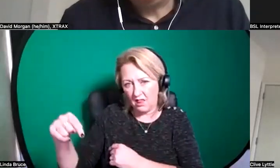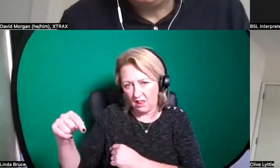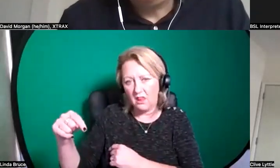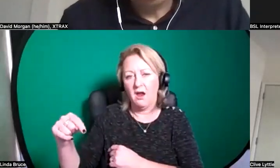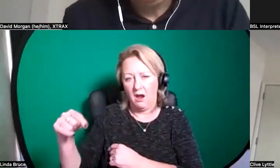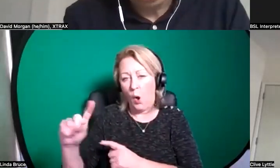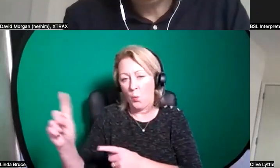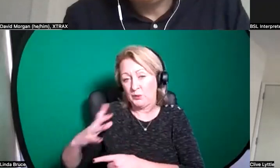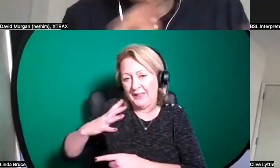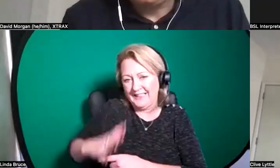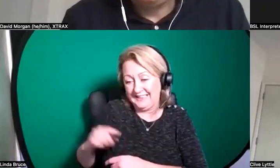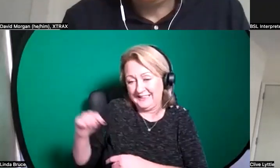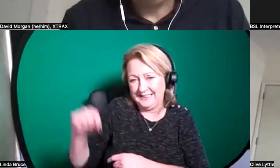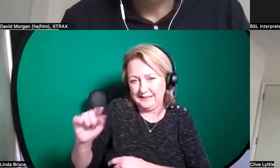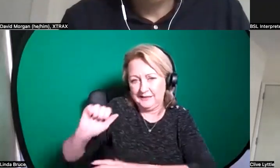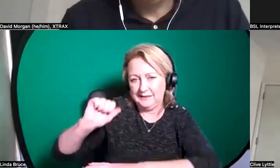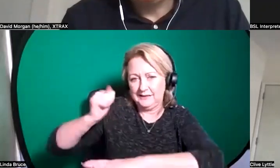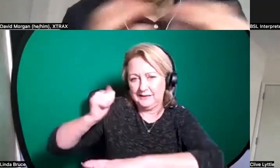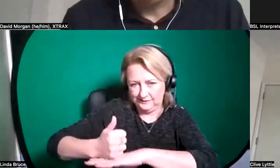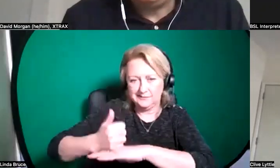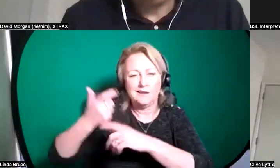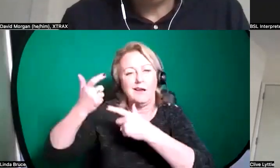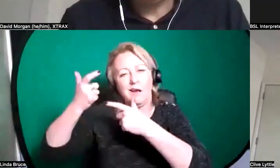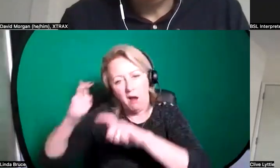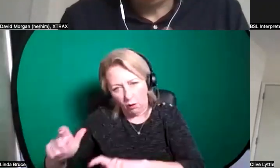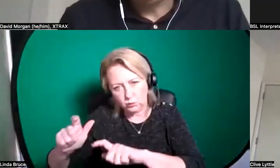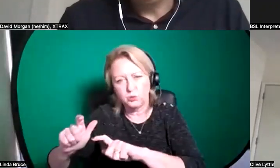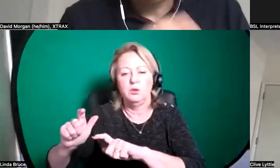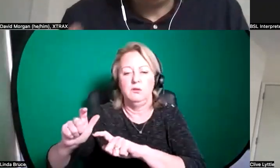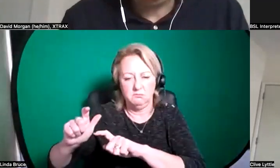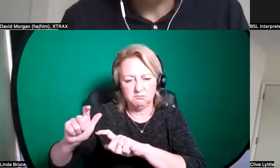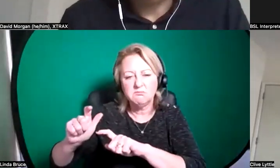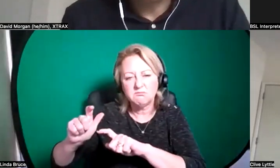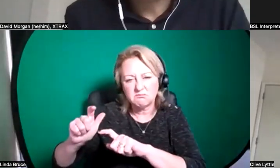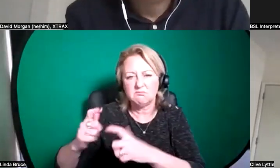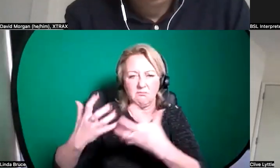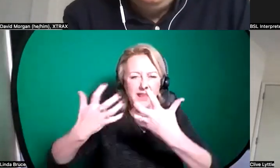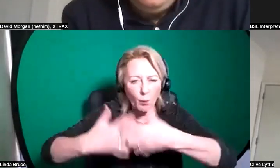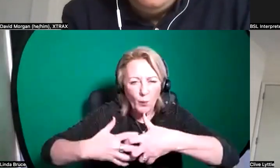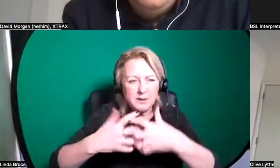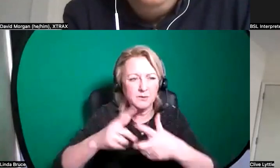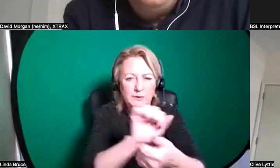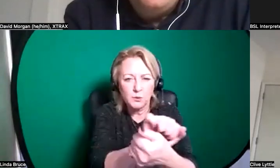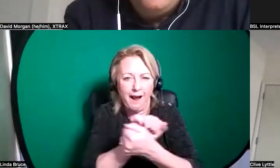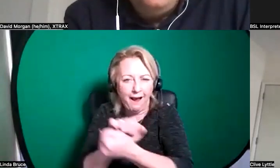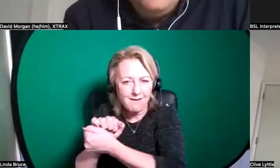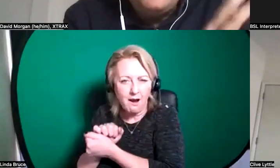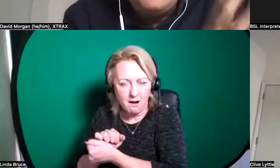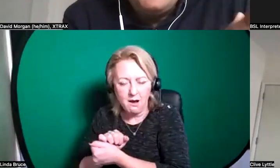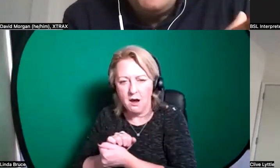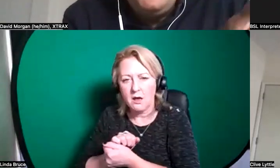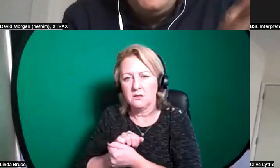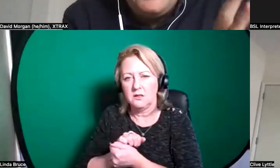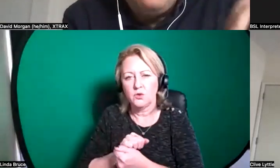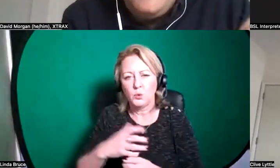are going to need to kind of put in place such as kind of hotel rooms such as per diem such as you know equipment kind of hires um that are really